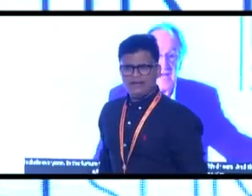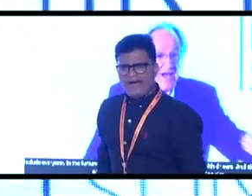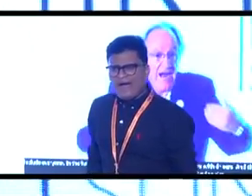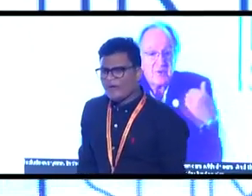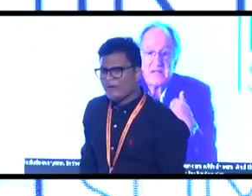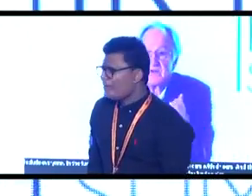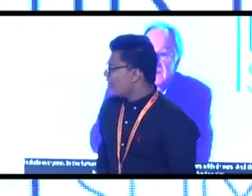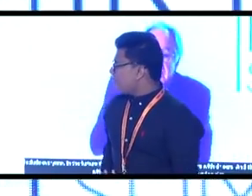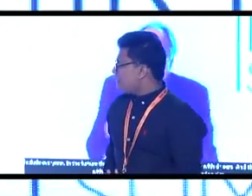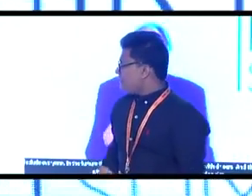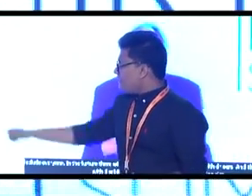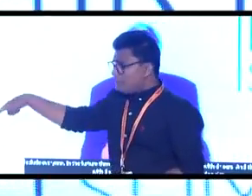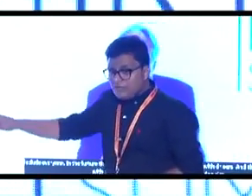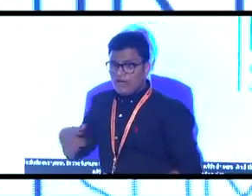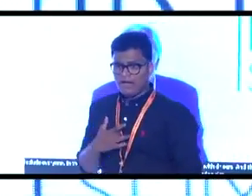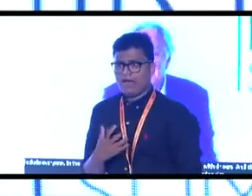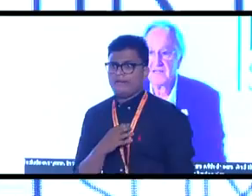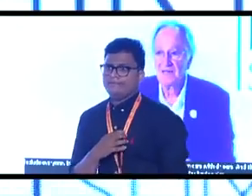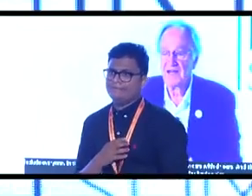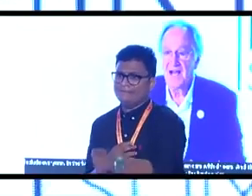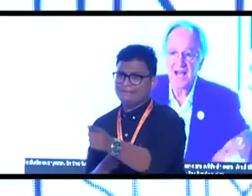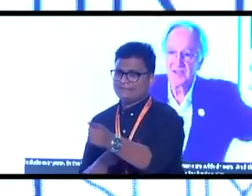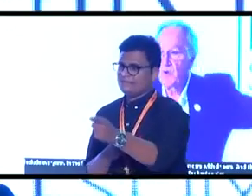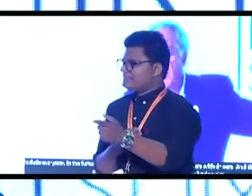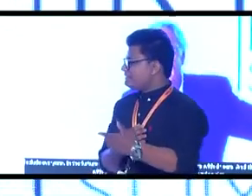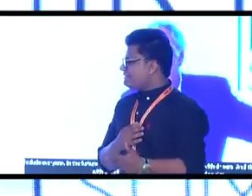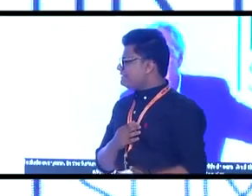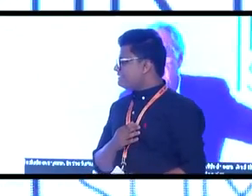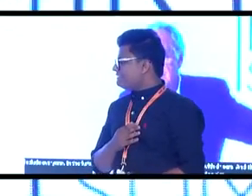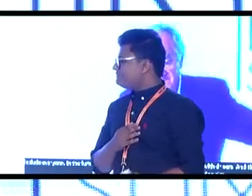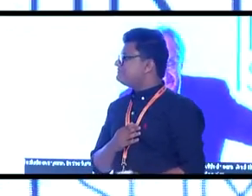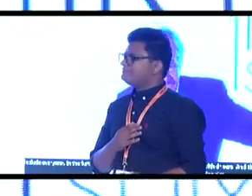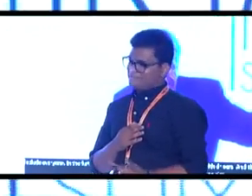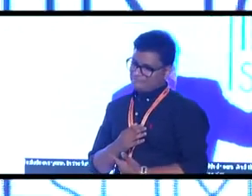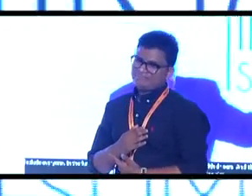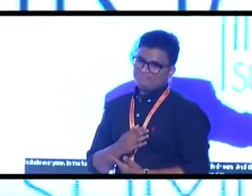street? I was scared to death myself to go out on that street.